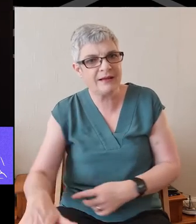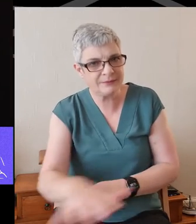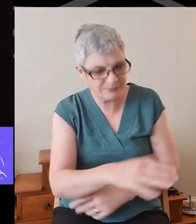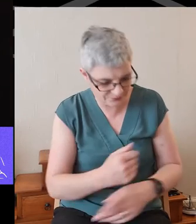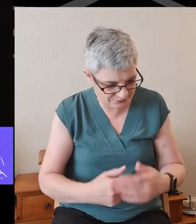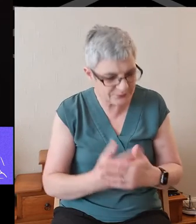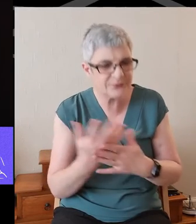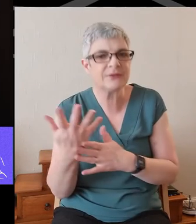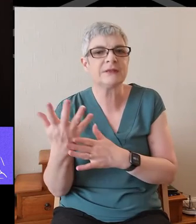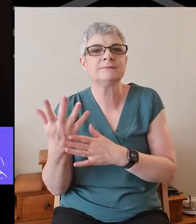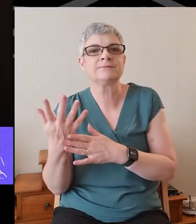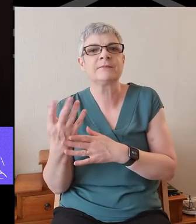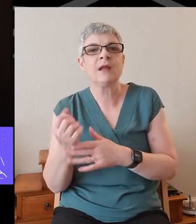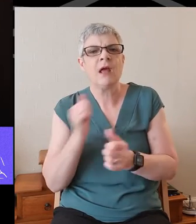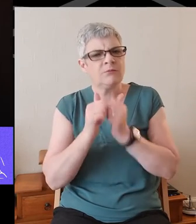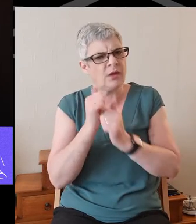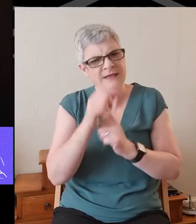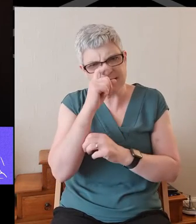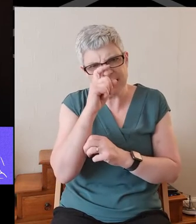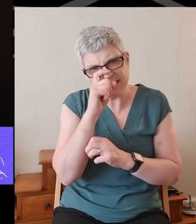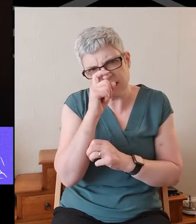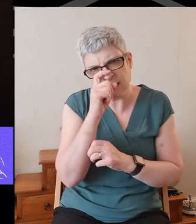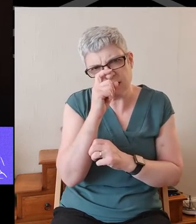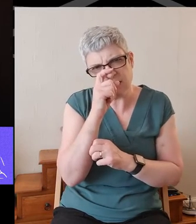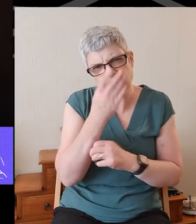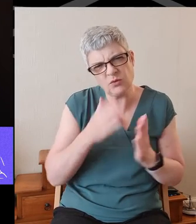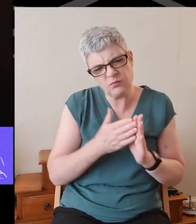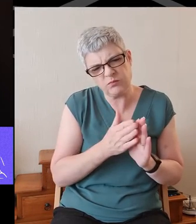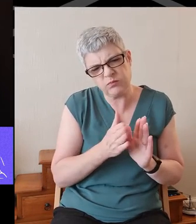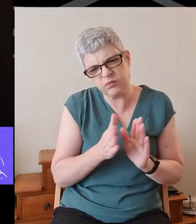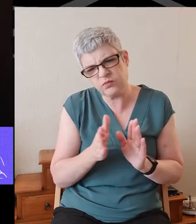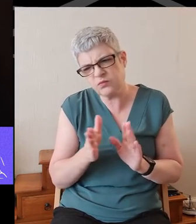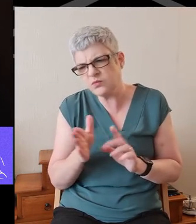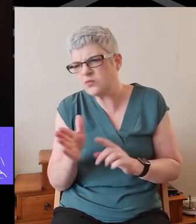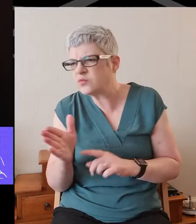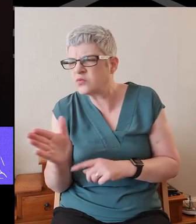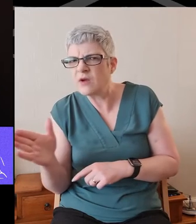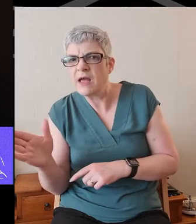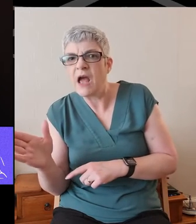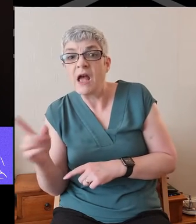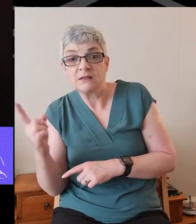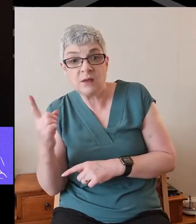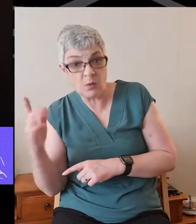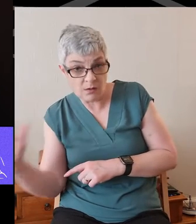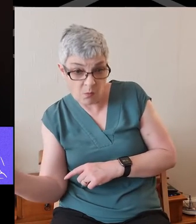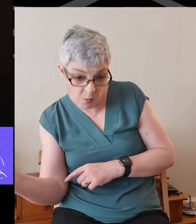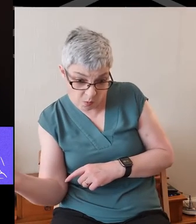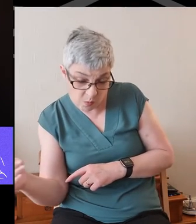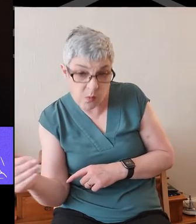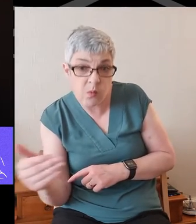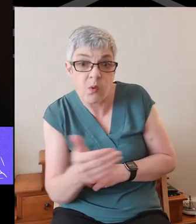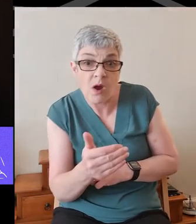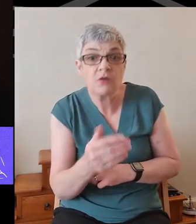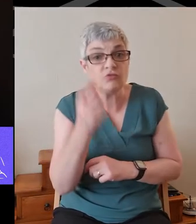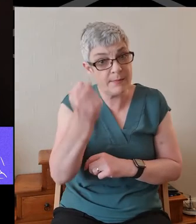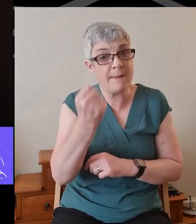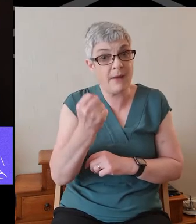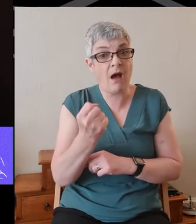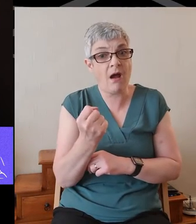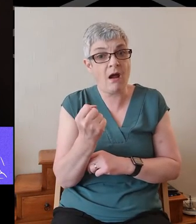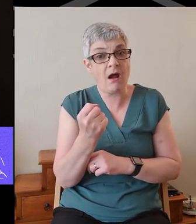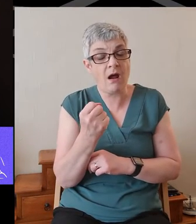My brothers and sisters, if one of you should wander from the truth and someone should bring that person back, remember this.